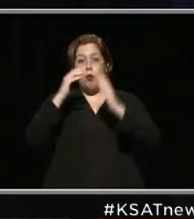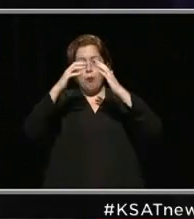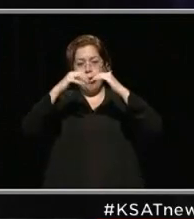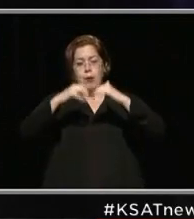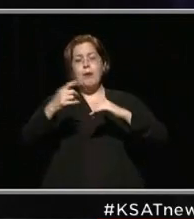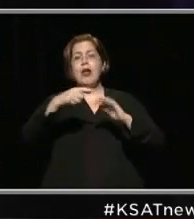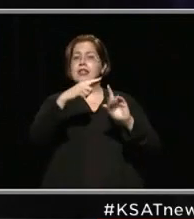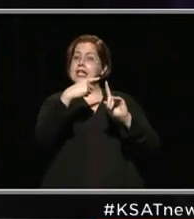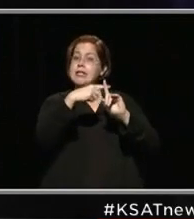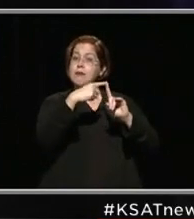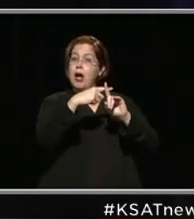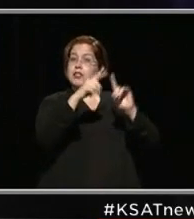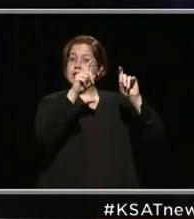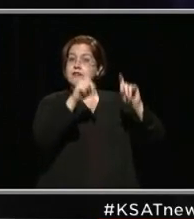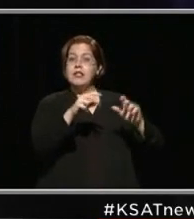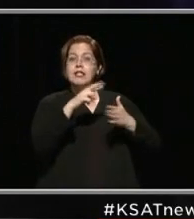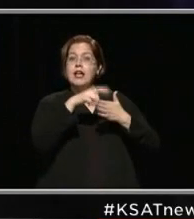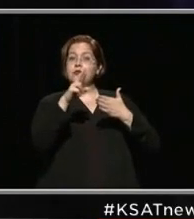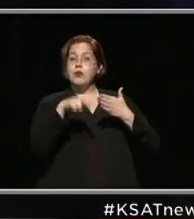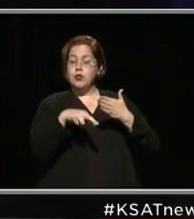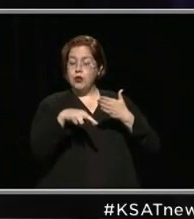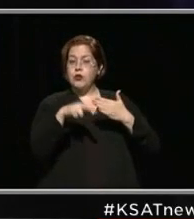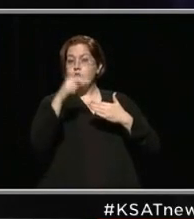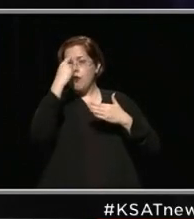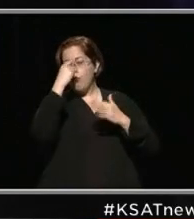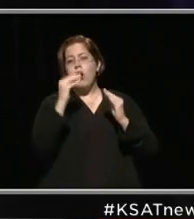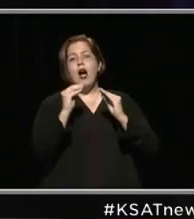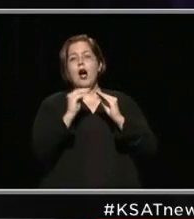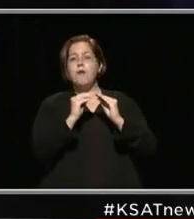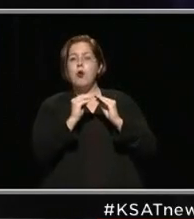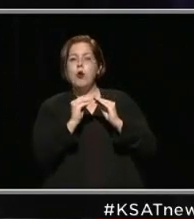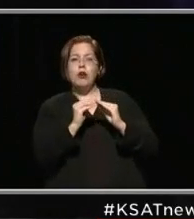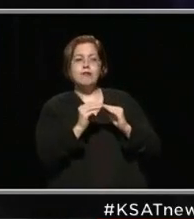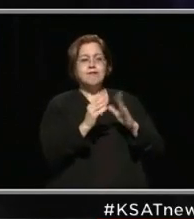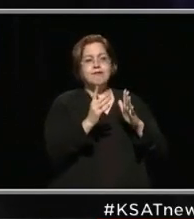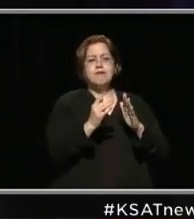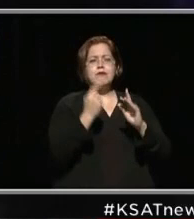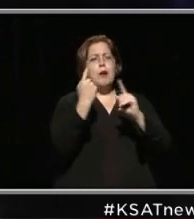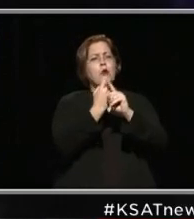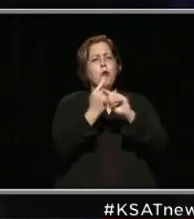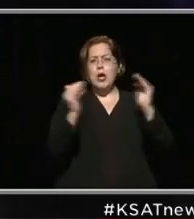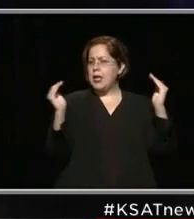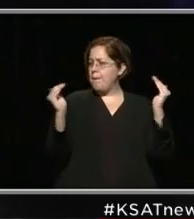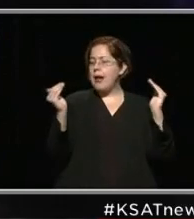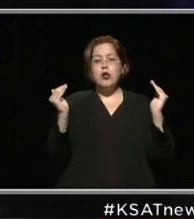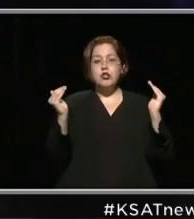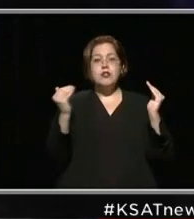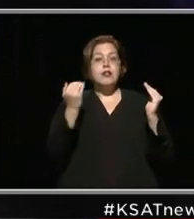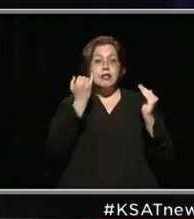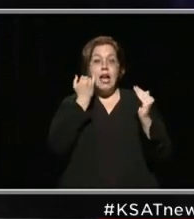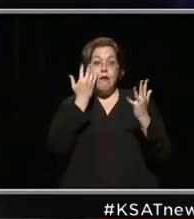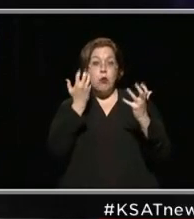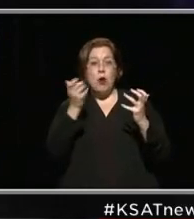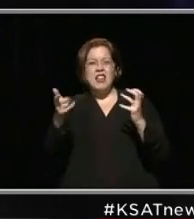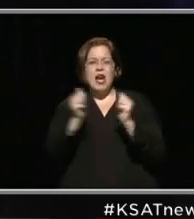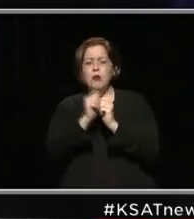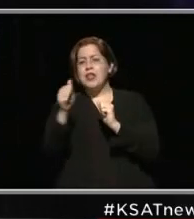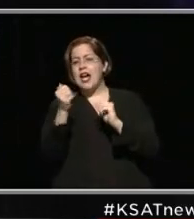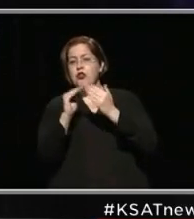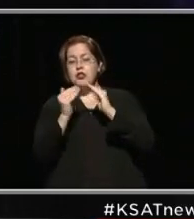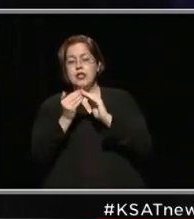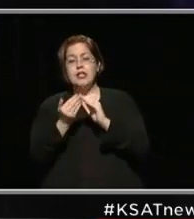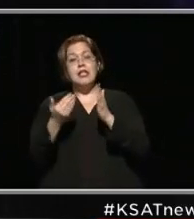these positive test results for a more apples-to-apples comparison if you'd like to make that with other cities. Again,